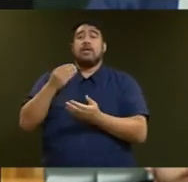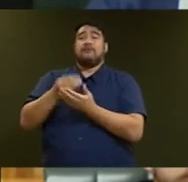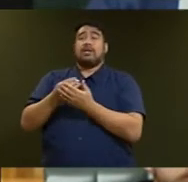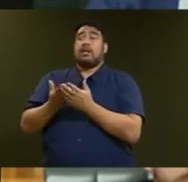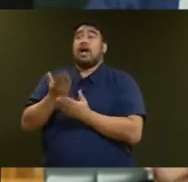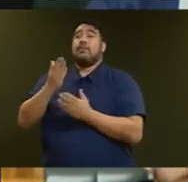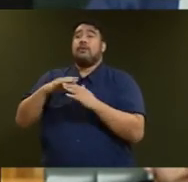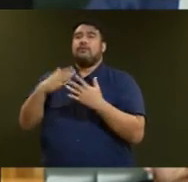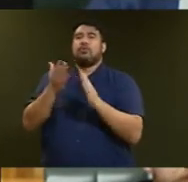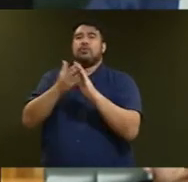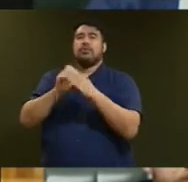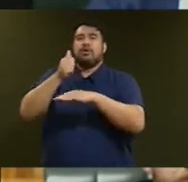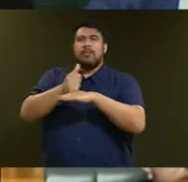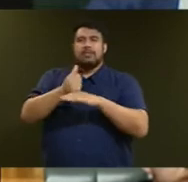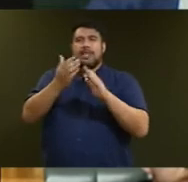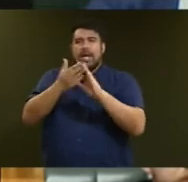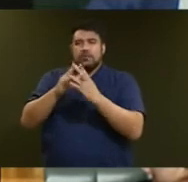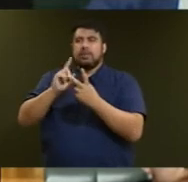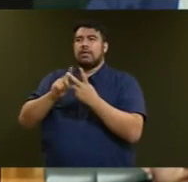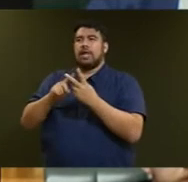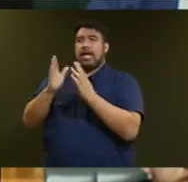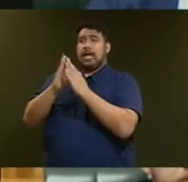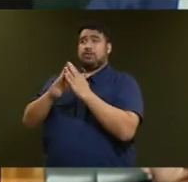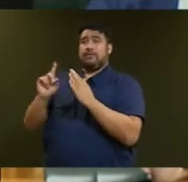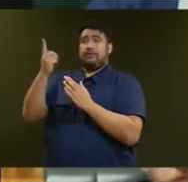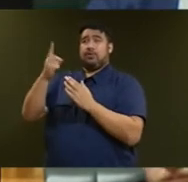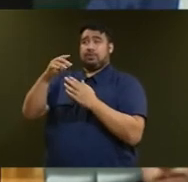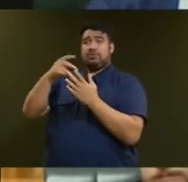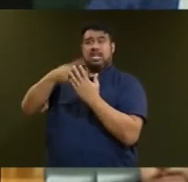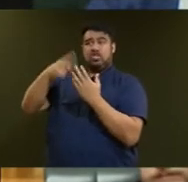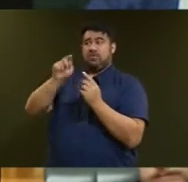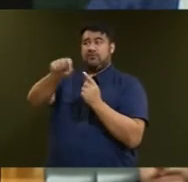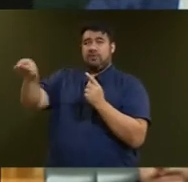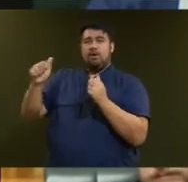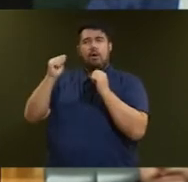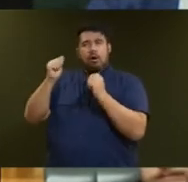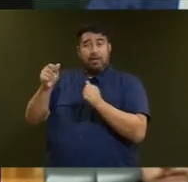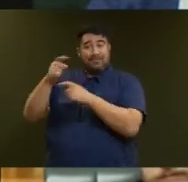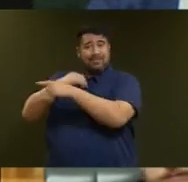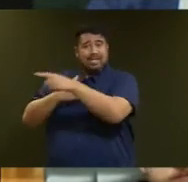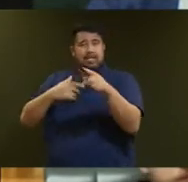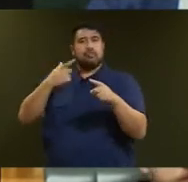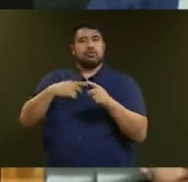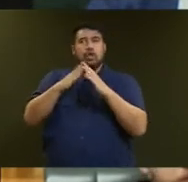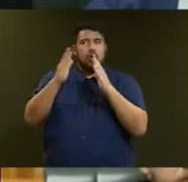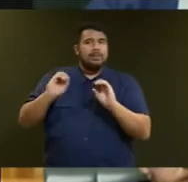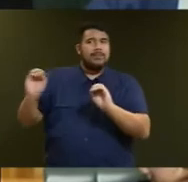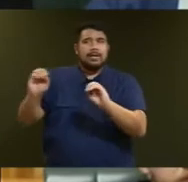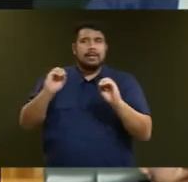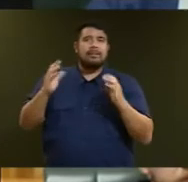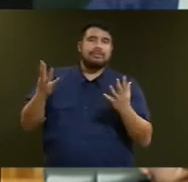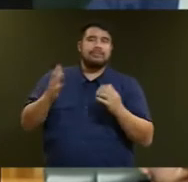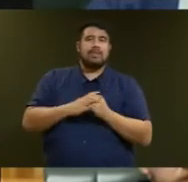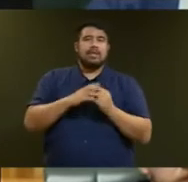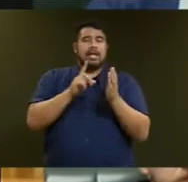transitional housing and Housing First initiatives is what is needed to support those who are homeless to be homed. Lyndon